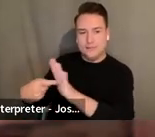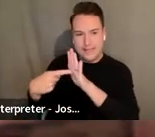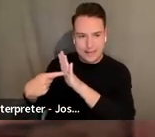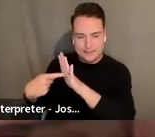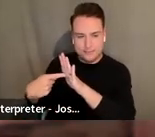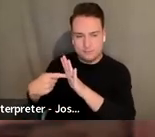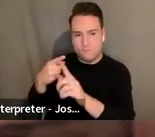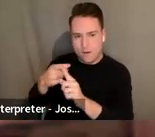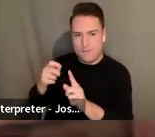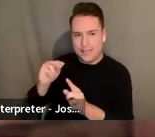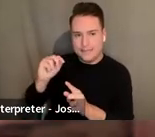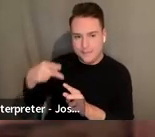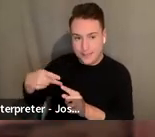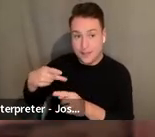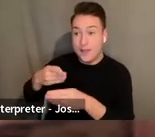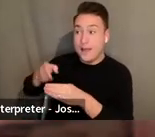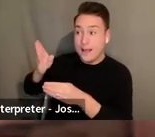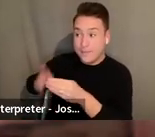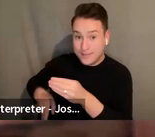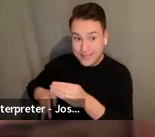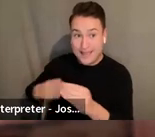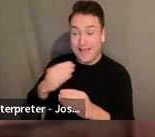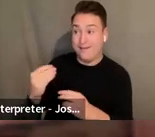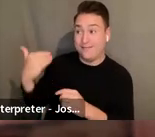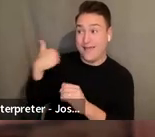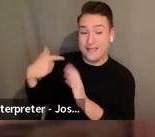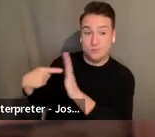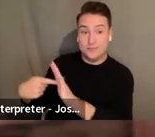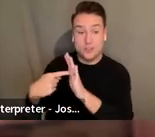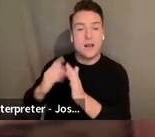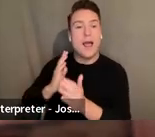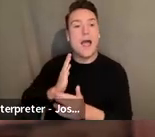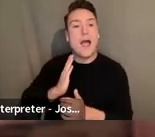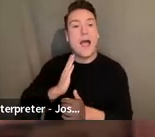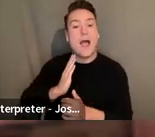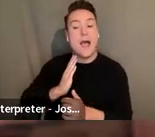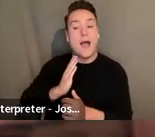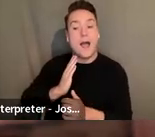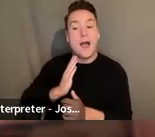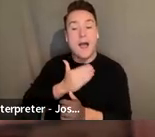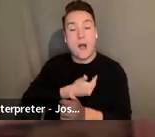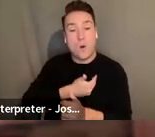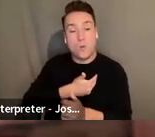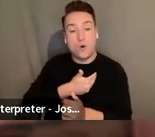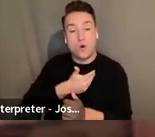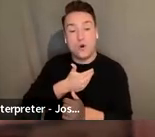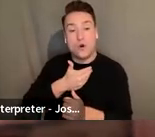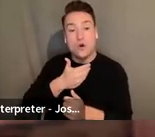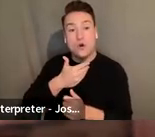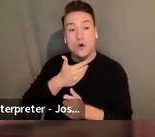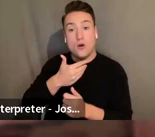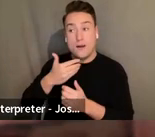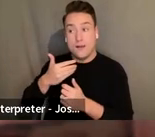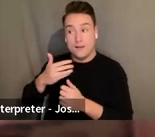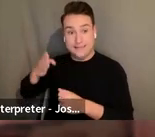completed and last presentation on our end, the funds need to have been allocated and distributed